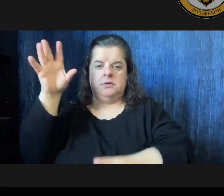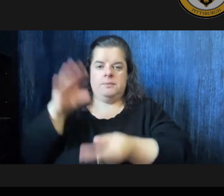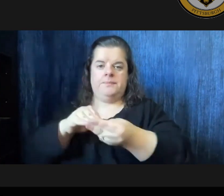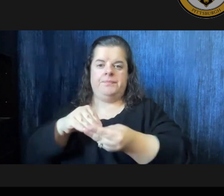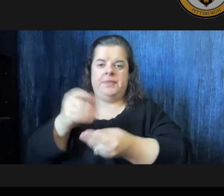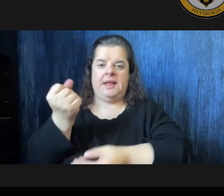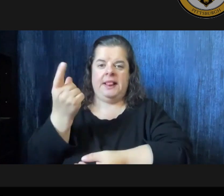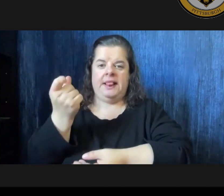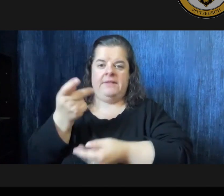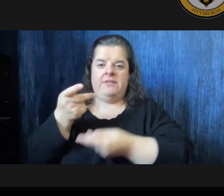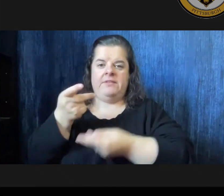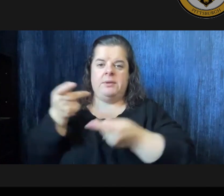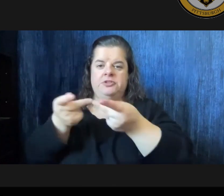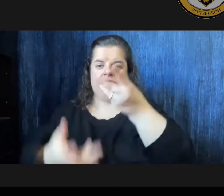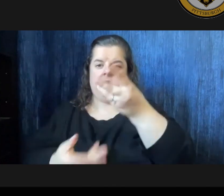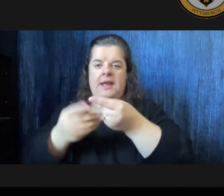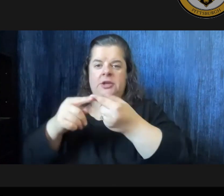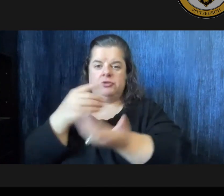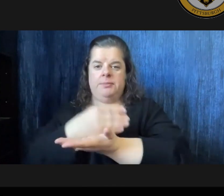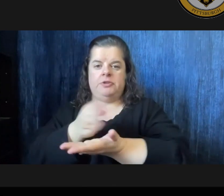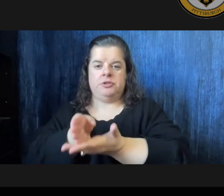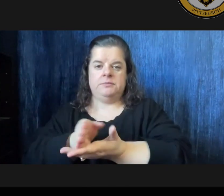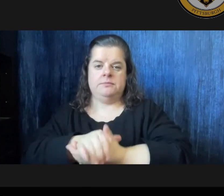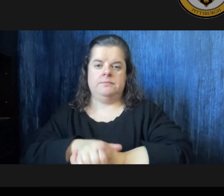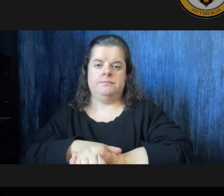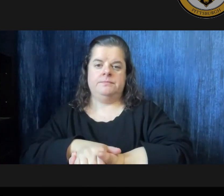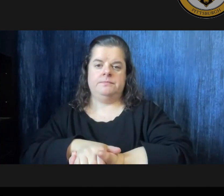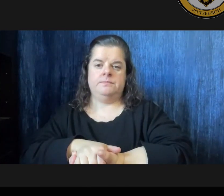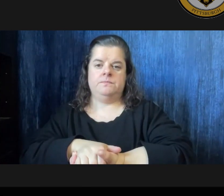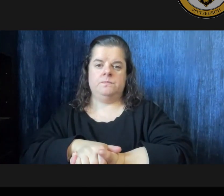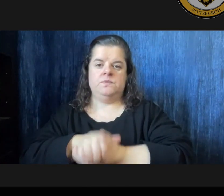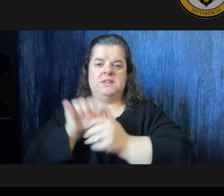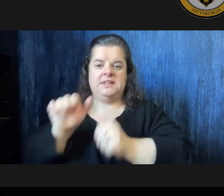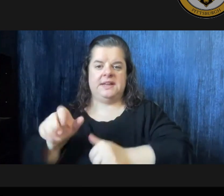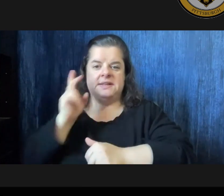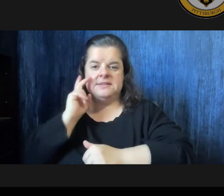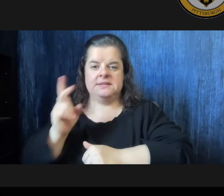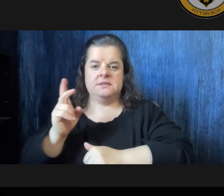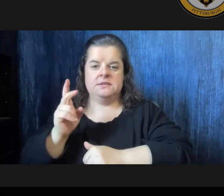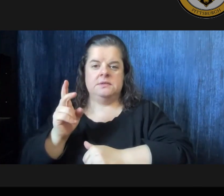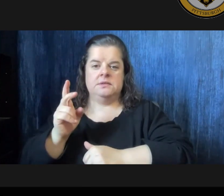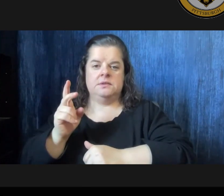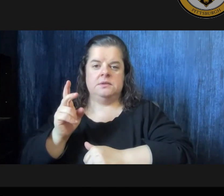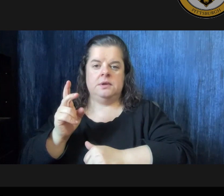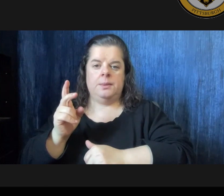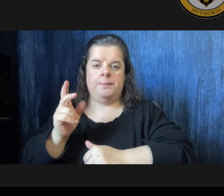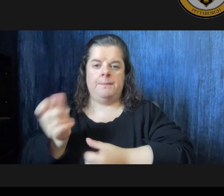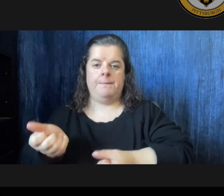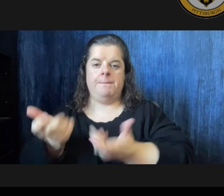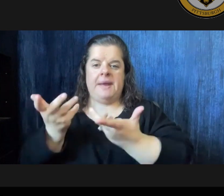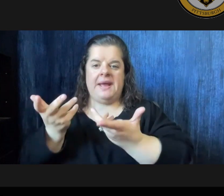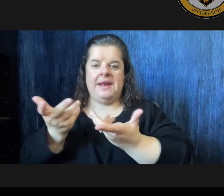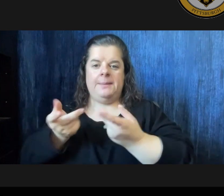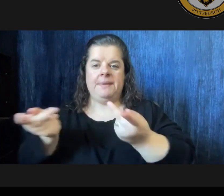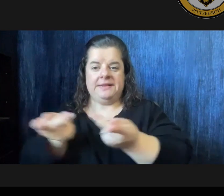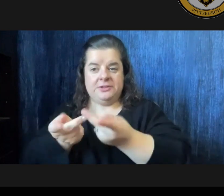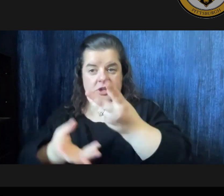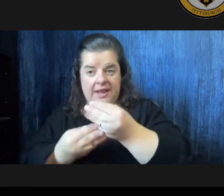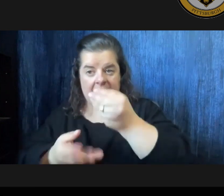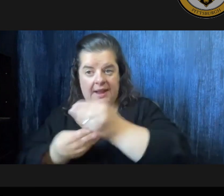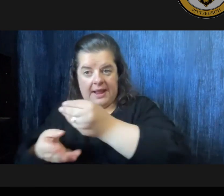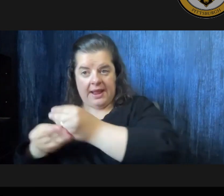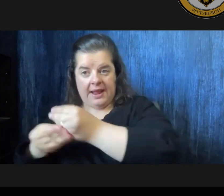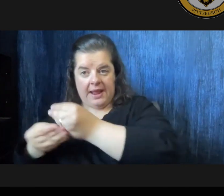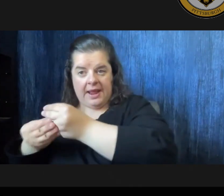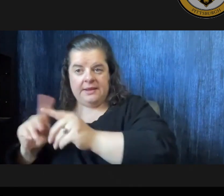positions were added to the budget now as you can see on this slide a number of positions were added to several departments